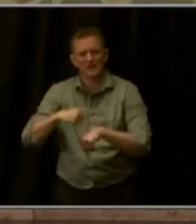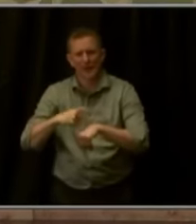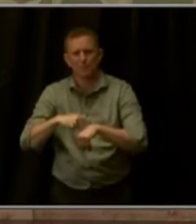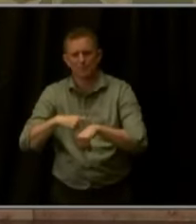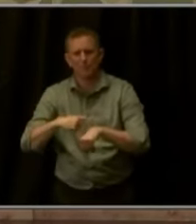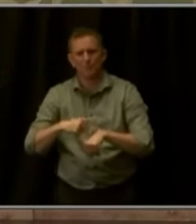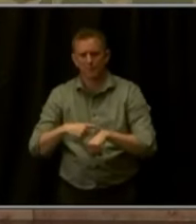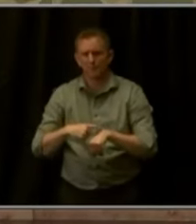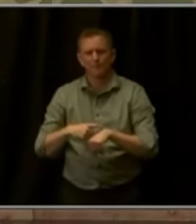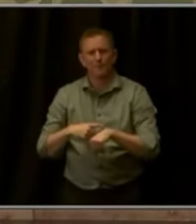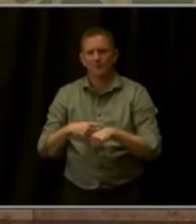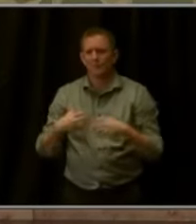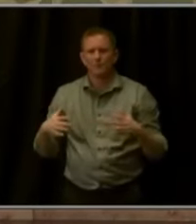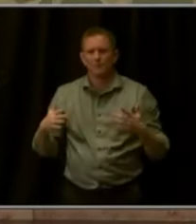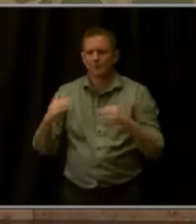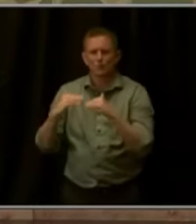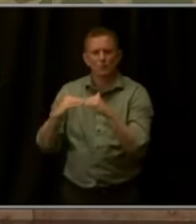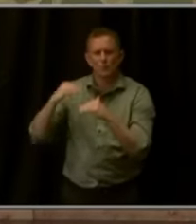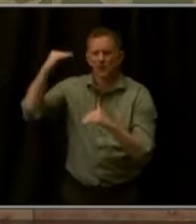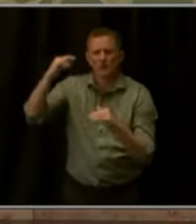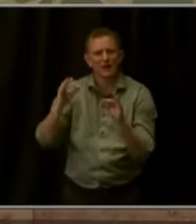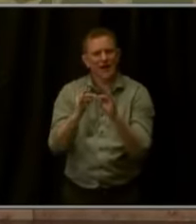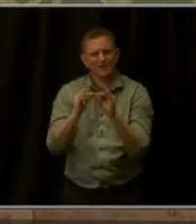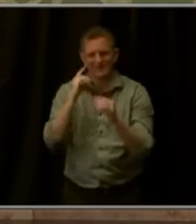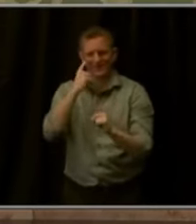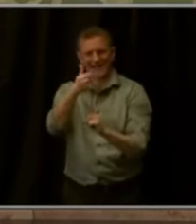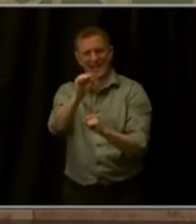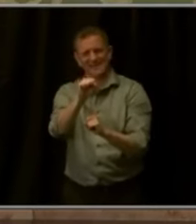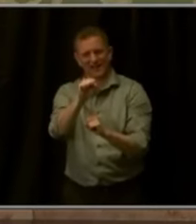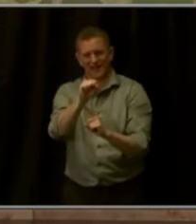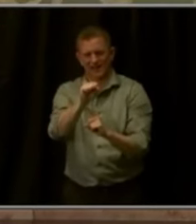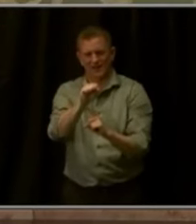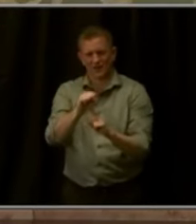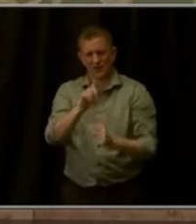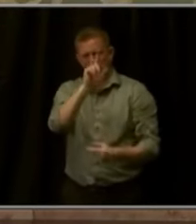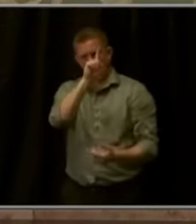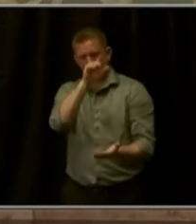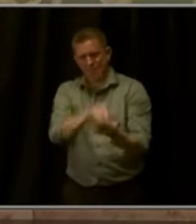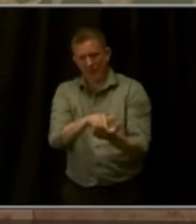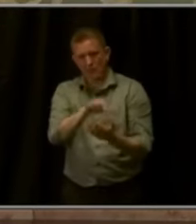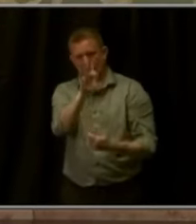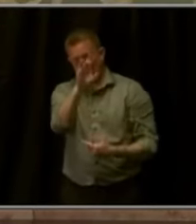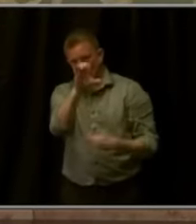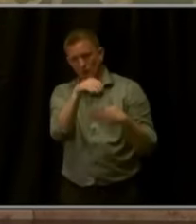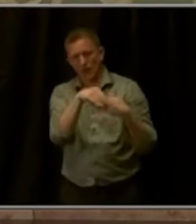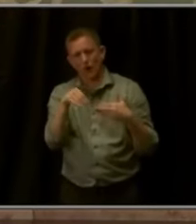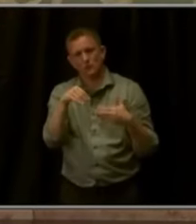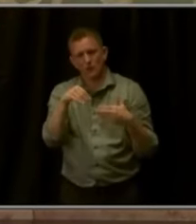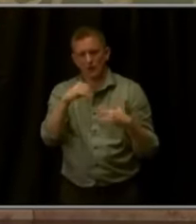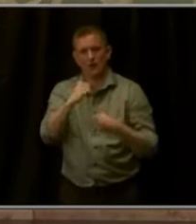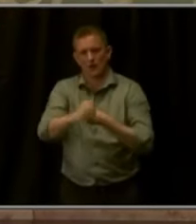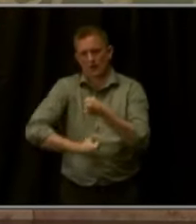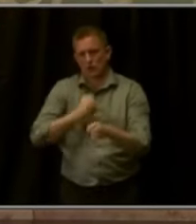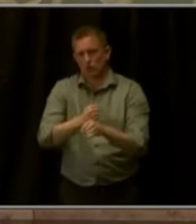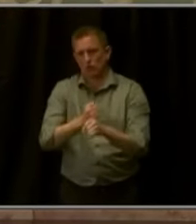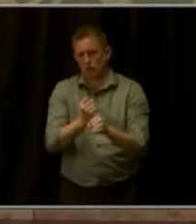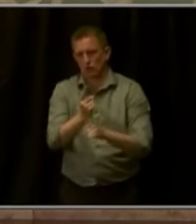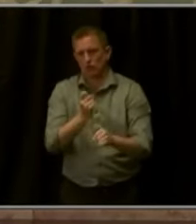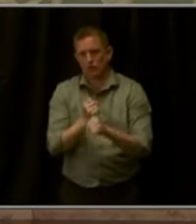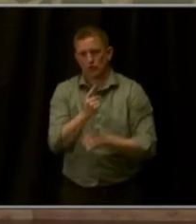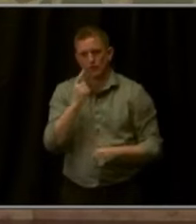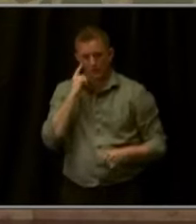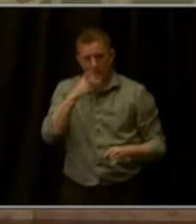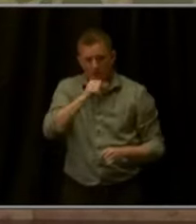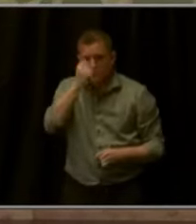spending too much on gas to the tune of roughly $1,800 per year per driver on average, not to mention maintenance and depreciation